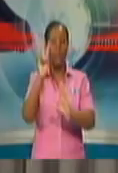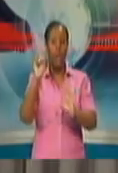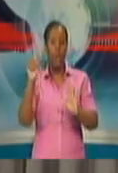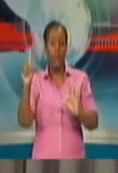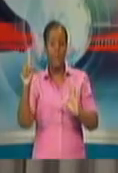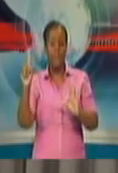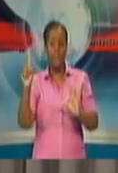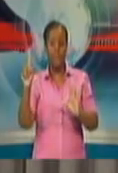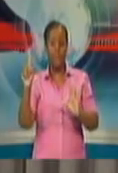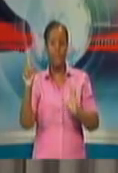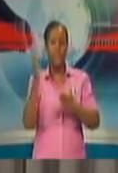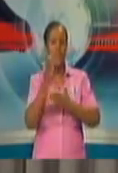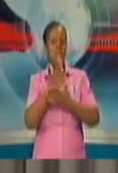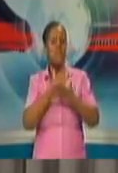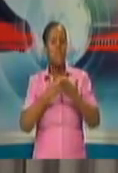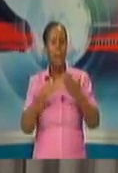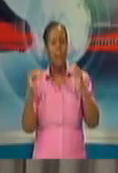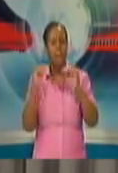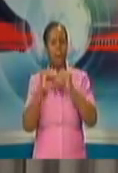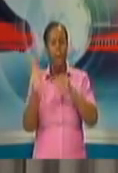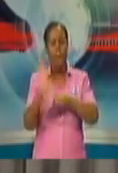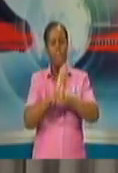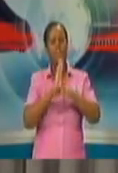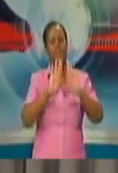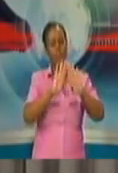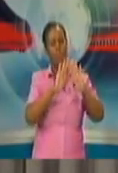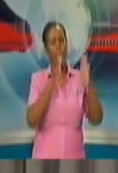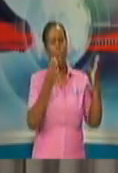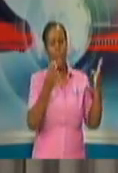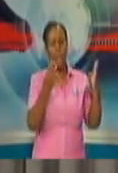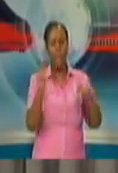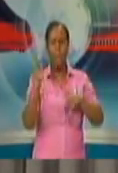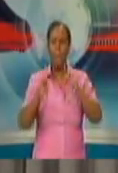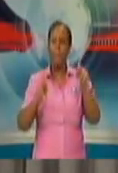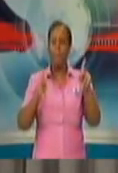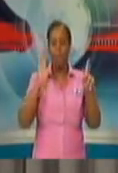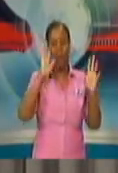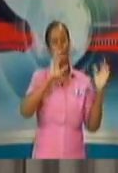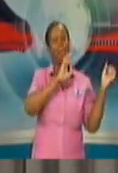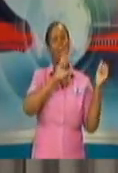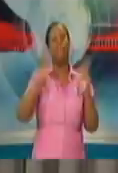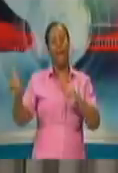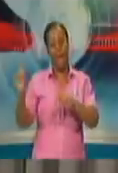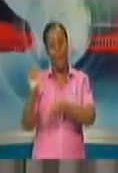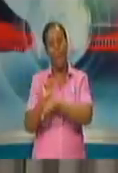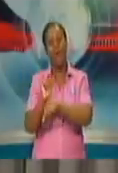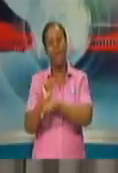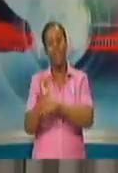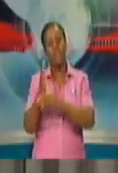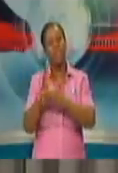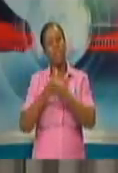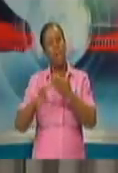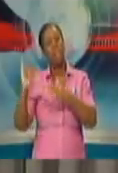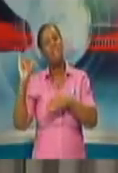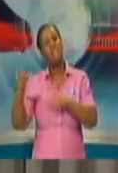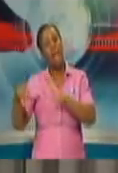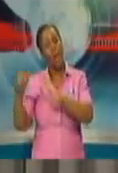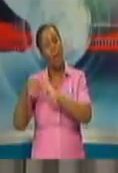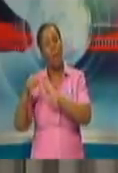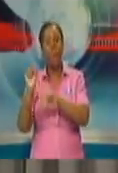But of course, subject to the individual commercial decision by firms, some will stay and work from home, some will be actually